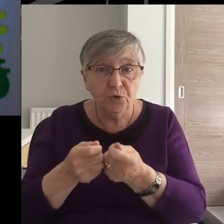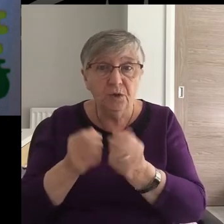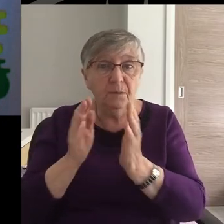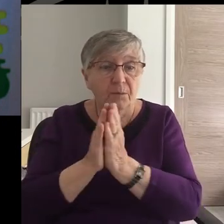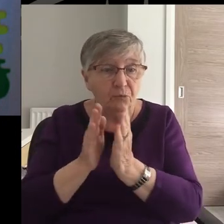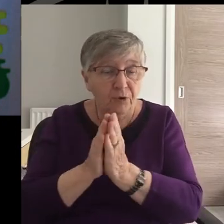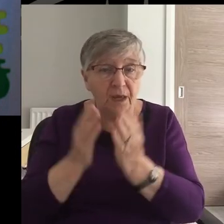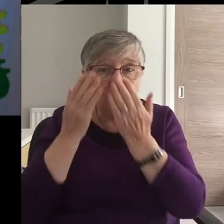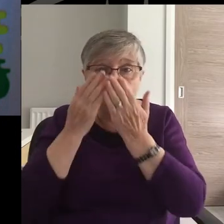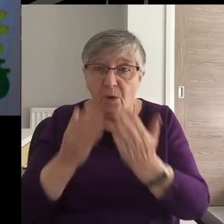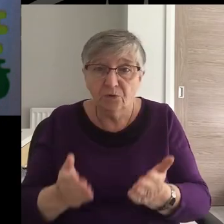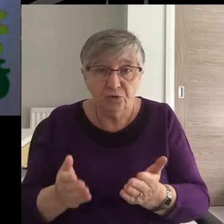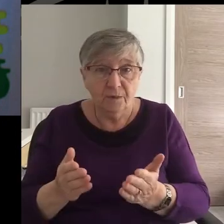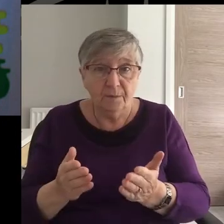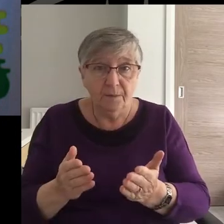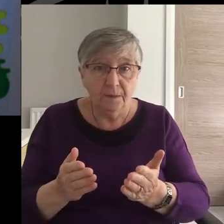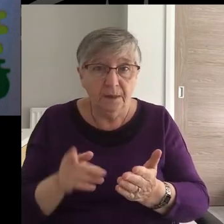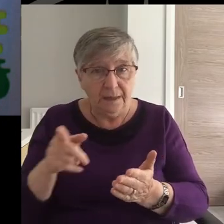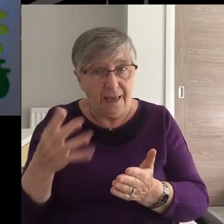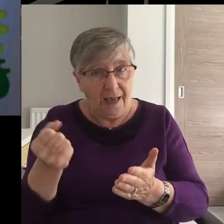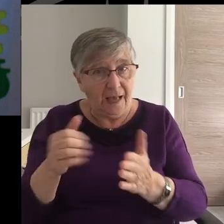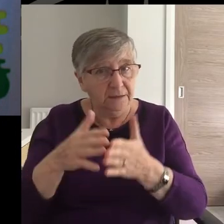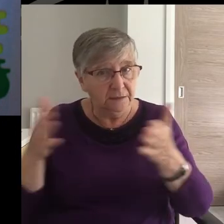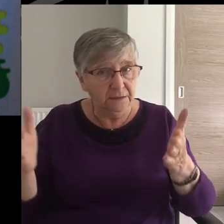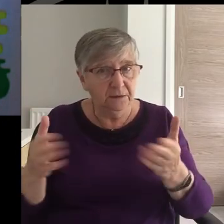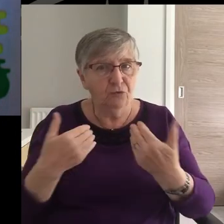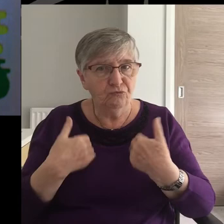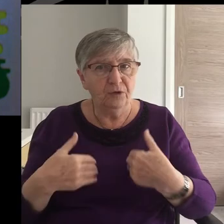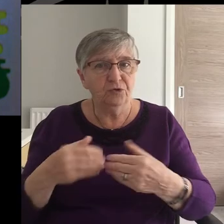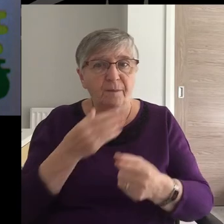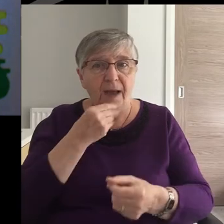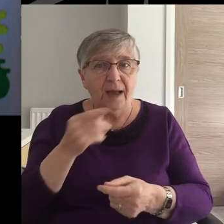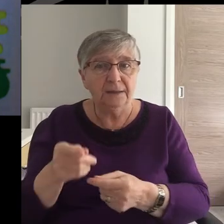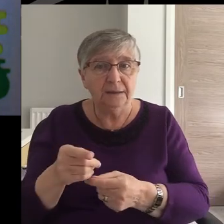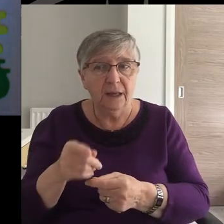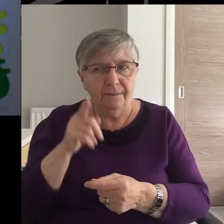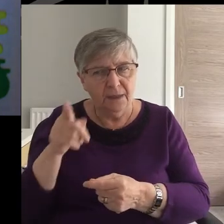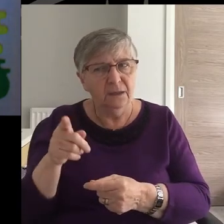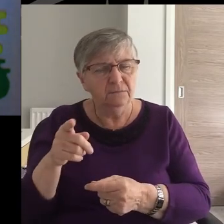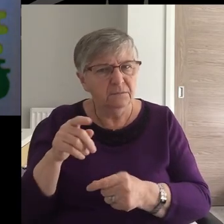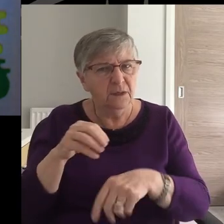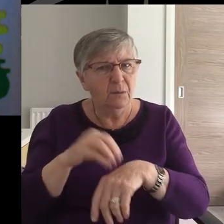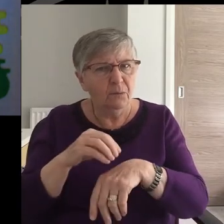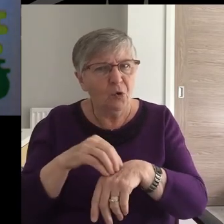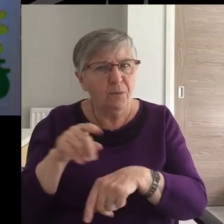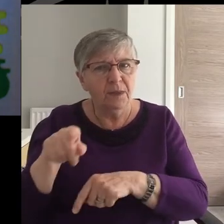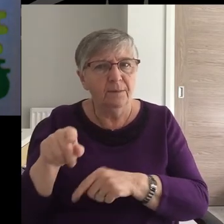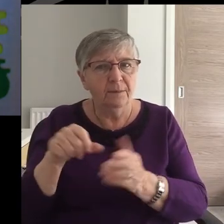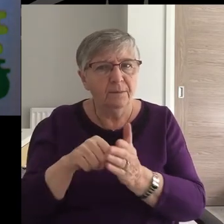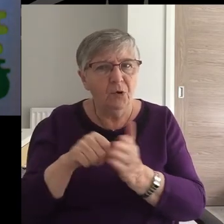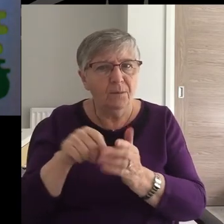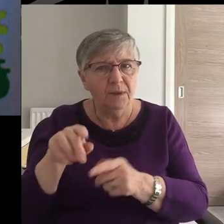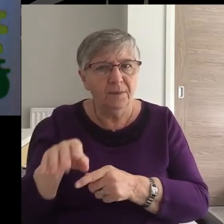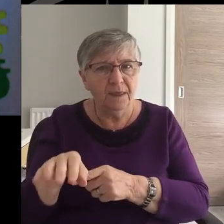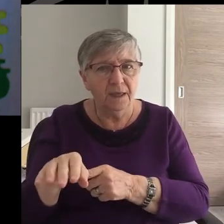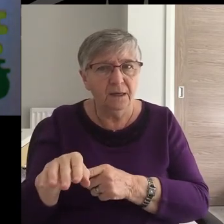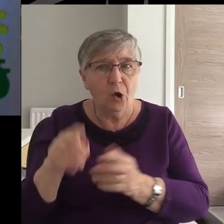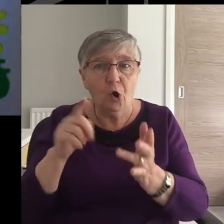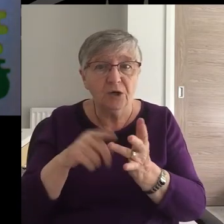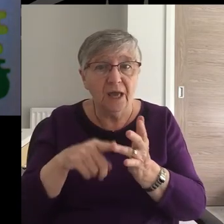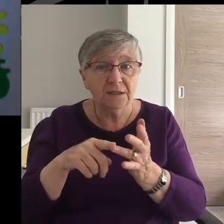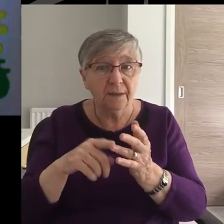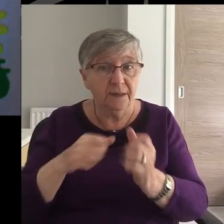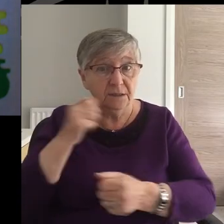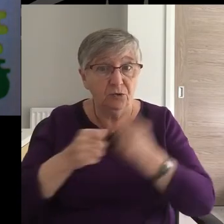worship, and so on. But there had been trouble at Mill. Onesimus had run